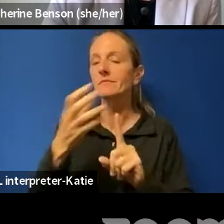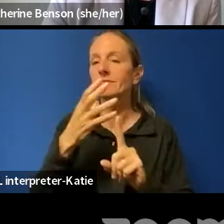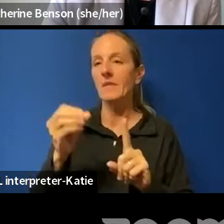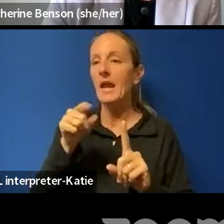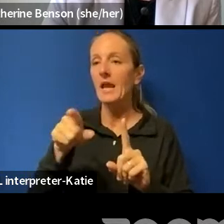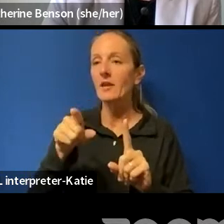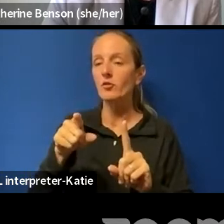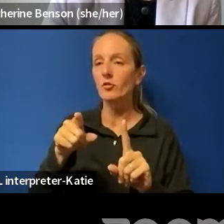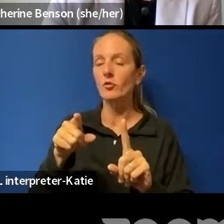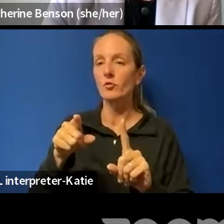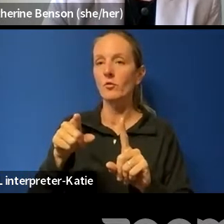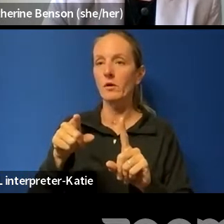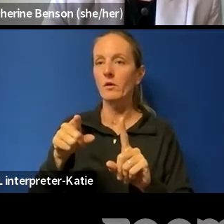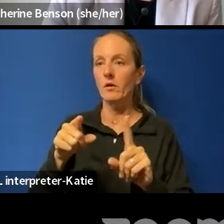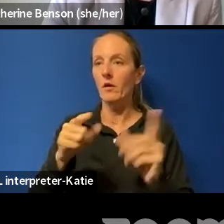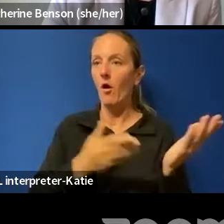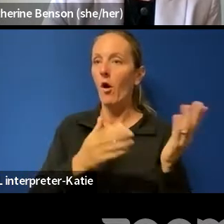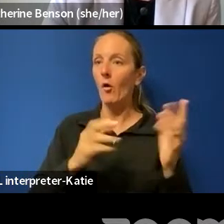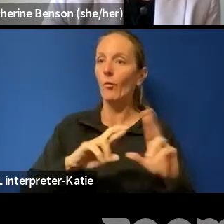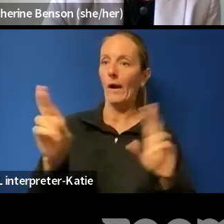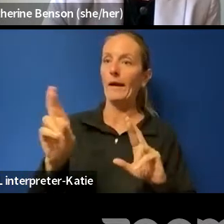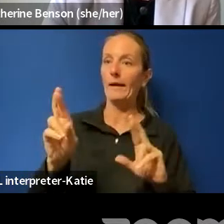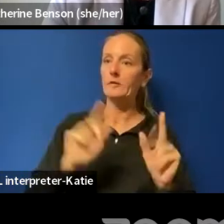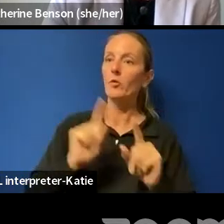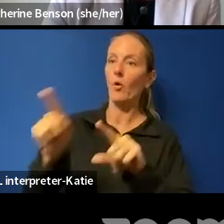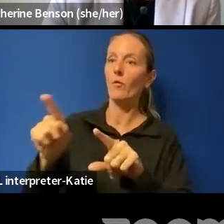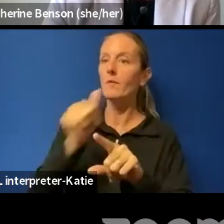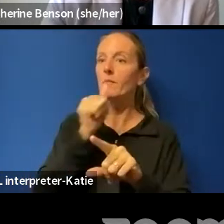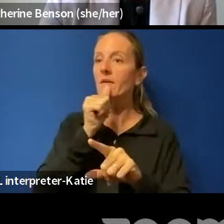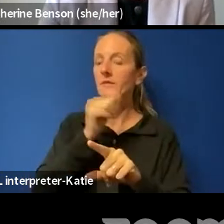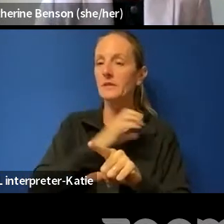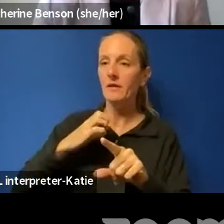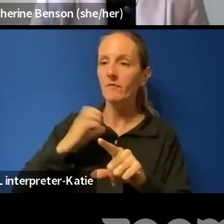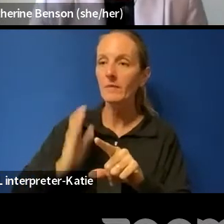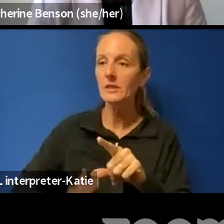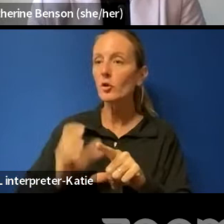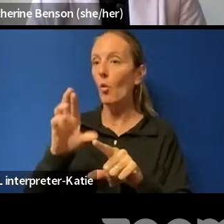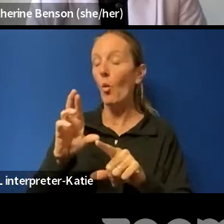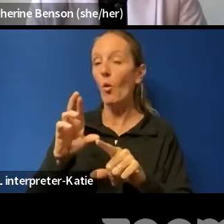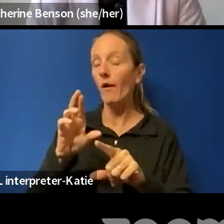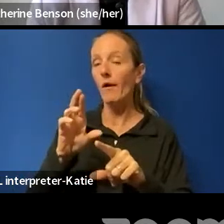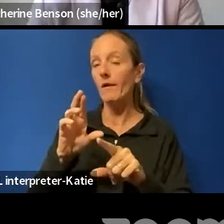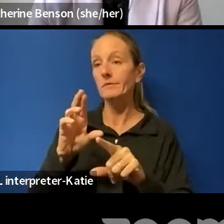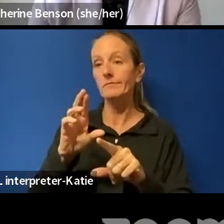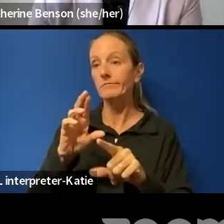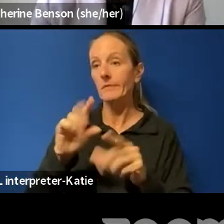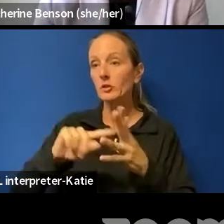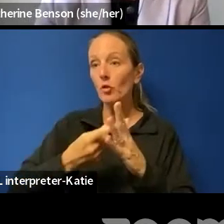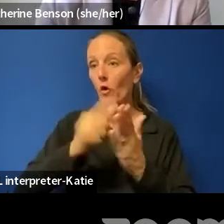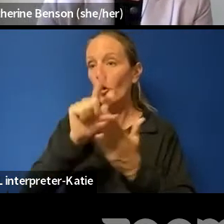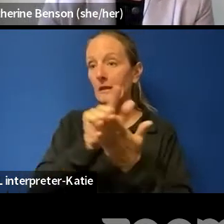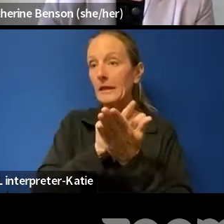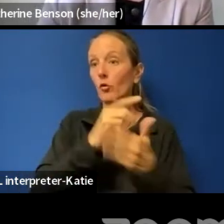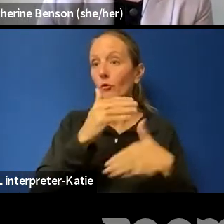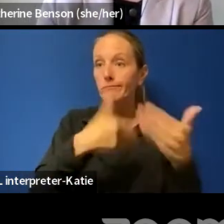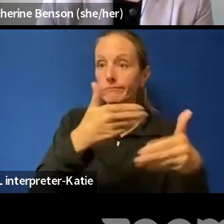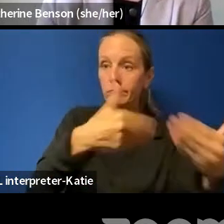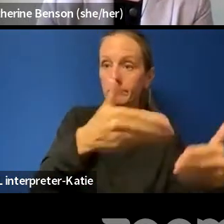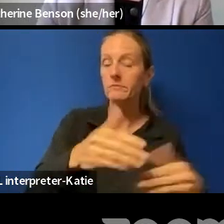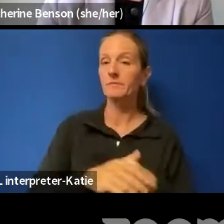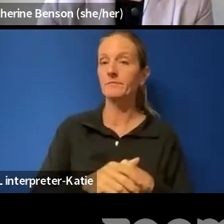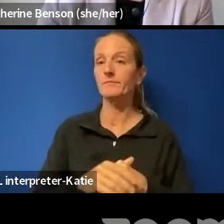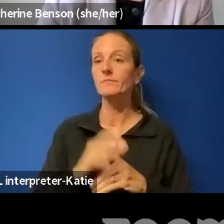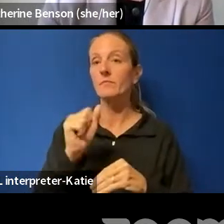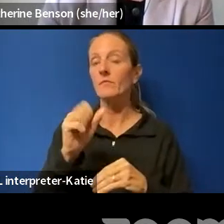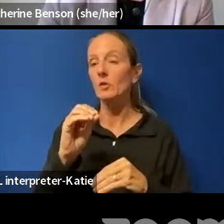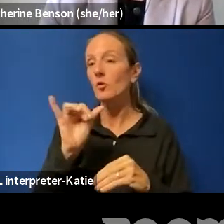take something to the privacy commissioner or you're, you're prepared to follow a strictly legal route. Um, that is the, I think that's one that we've used in our own experience